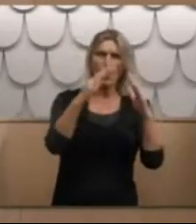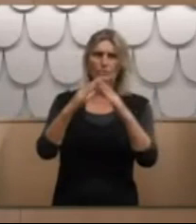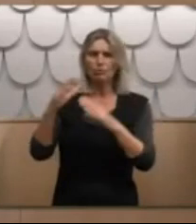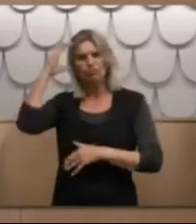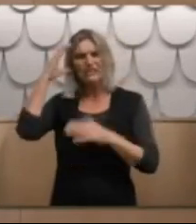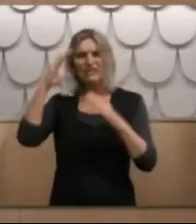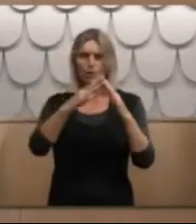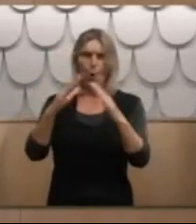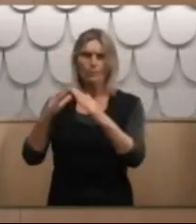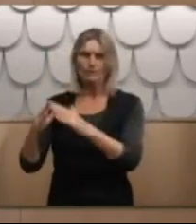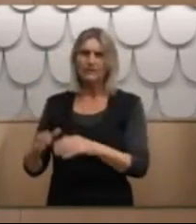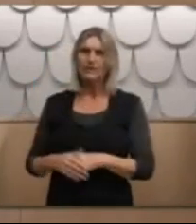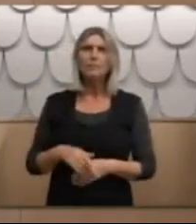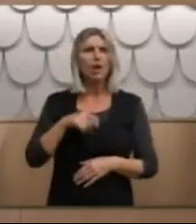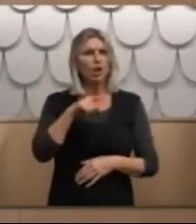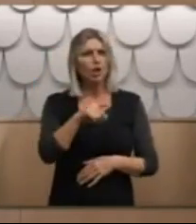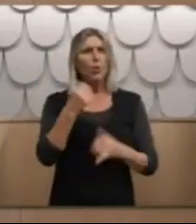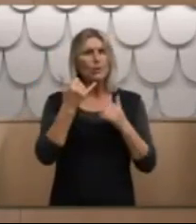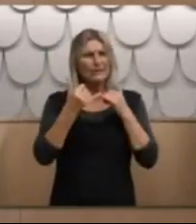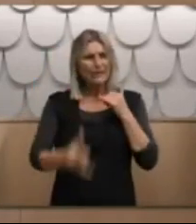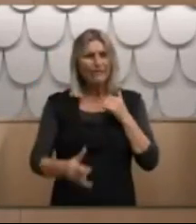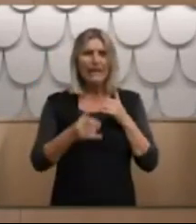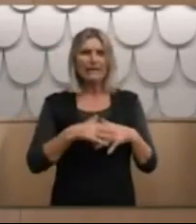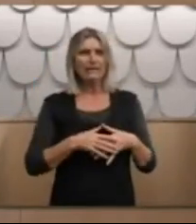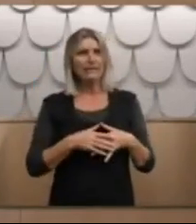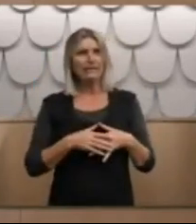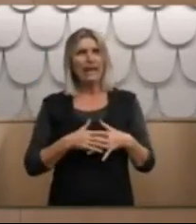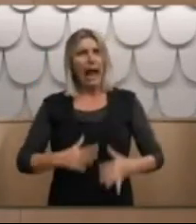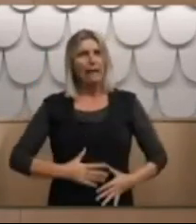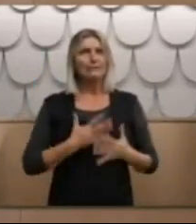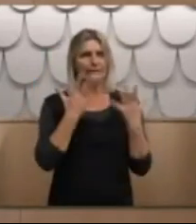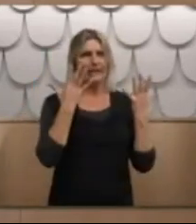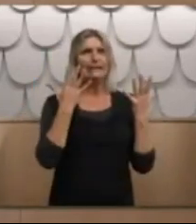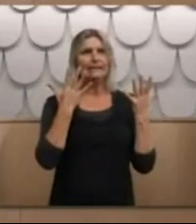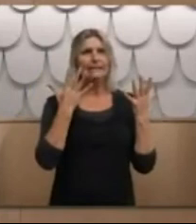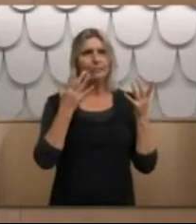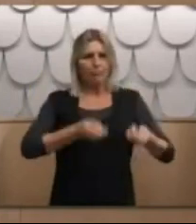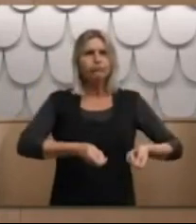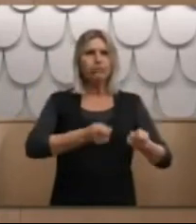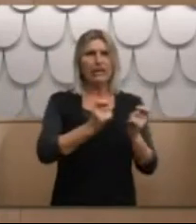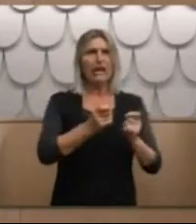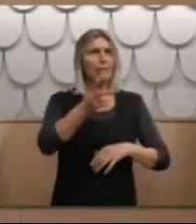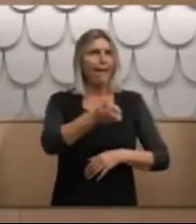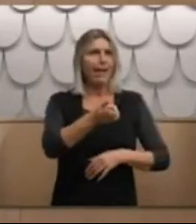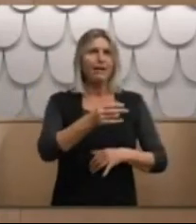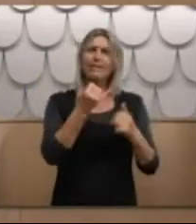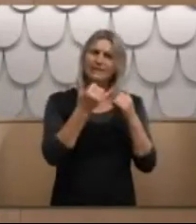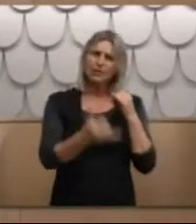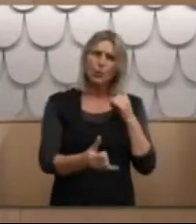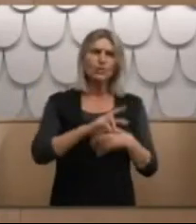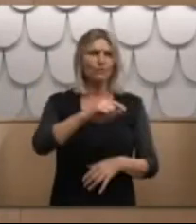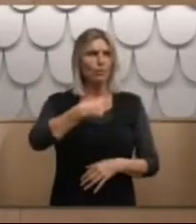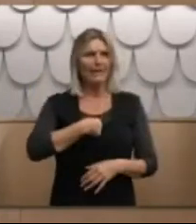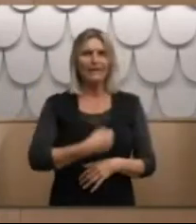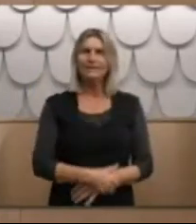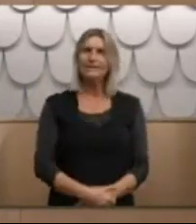but that you were severely triggered by bringing it to light. And that is the worst irony for me.